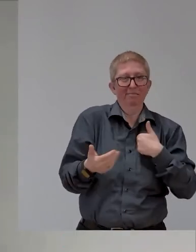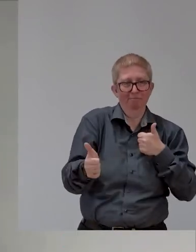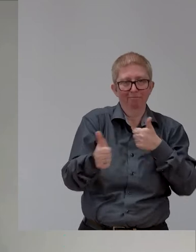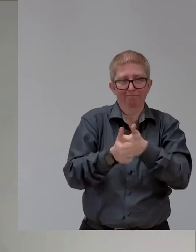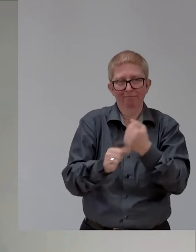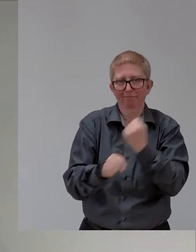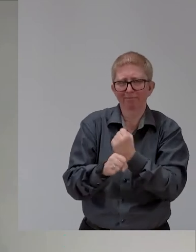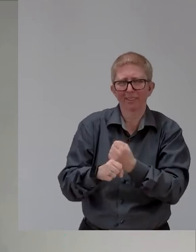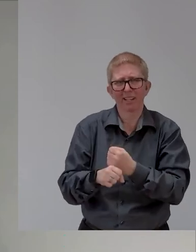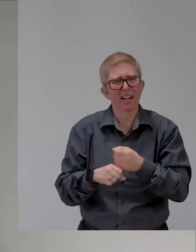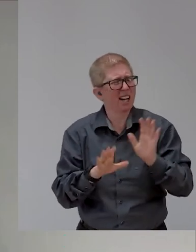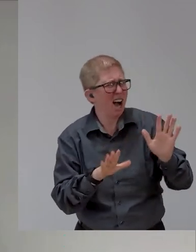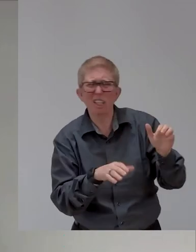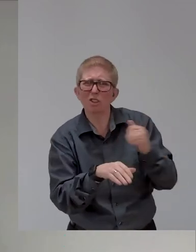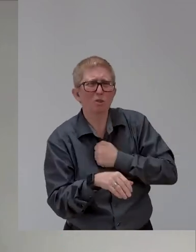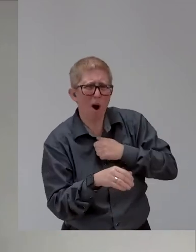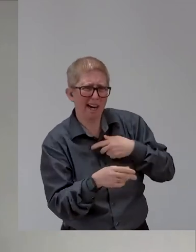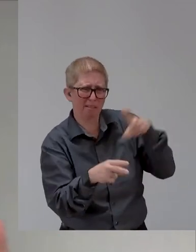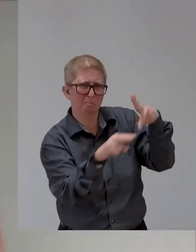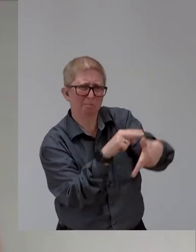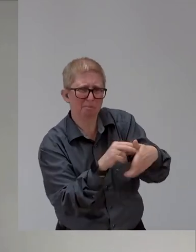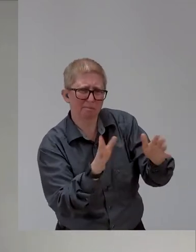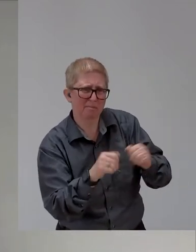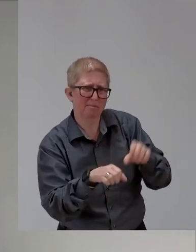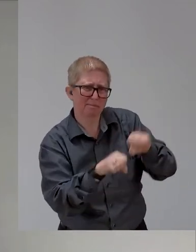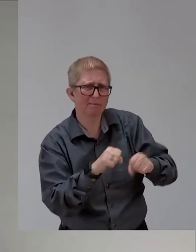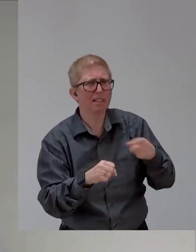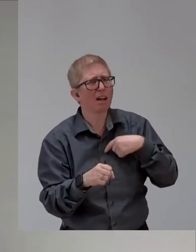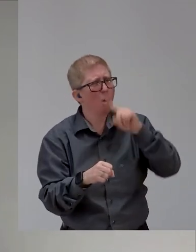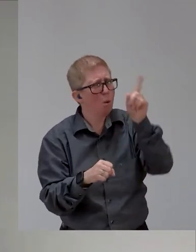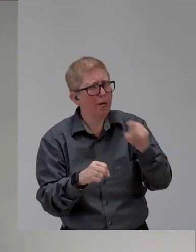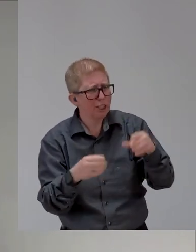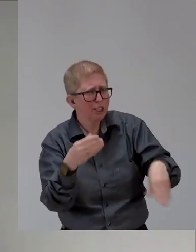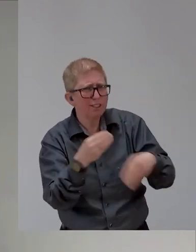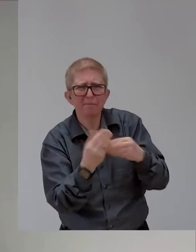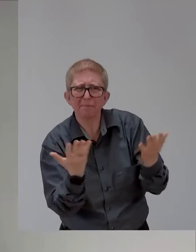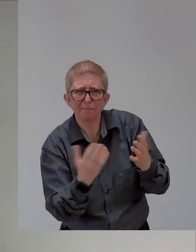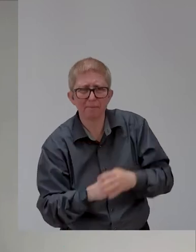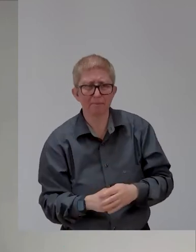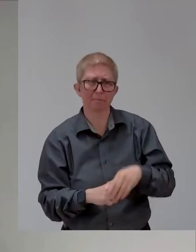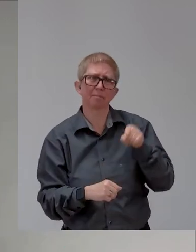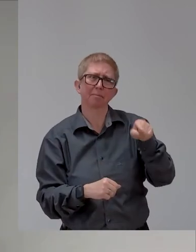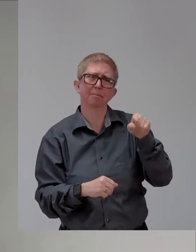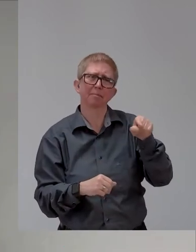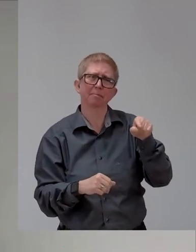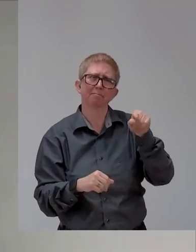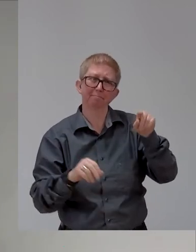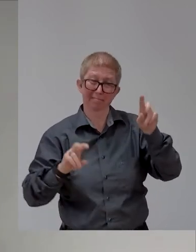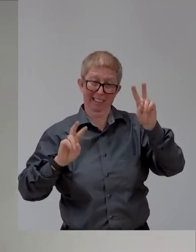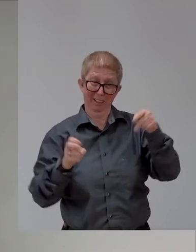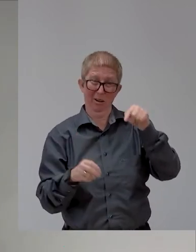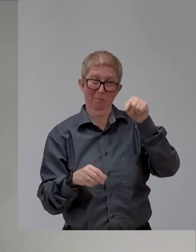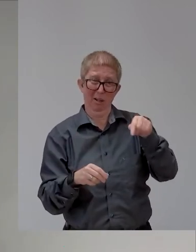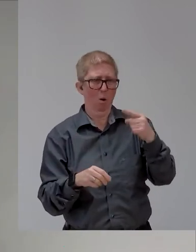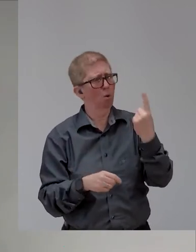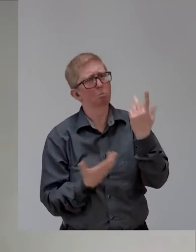just, sorry to interrupt you, but I'm really interested in just that. Is it because this is a piece is if we don't have a personal experience of it,